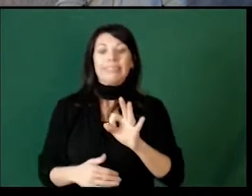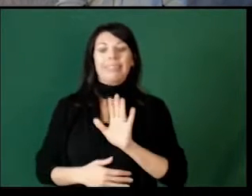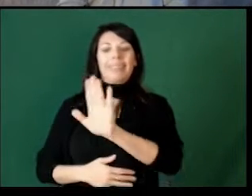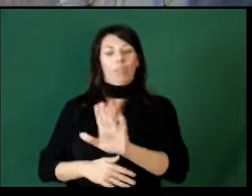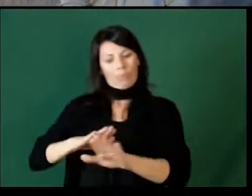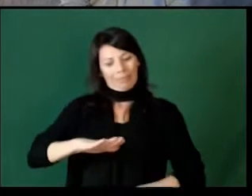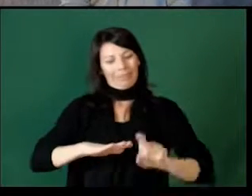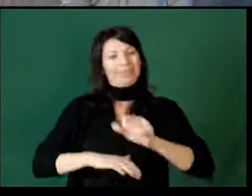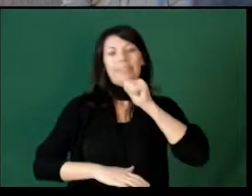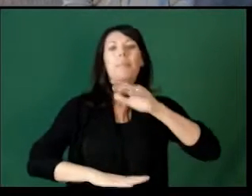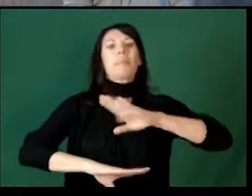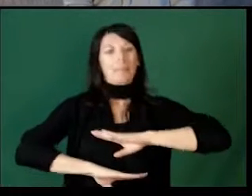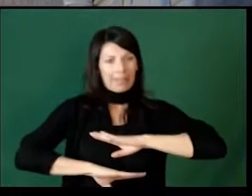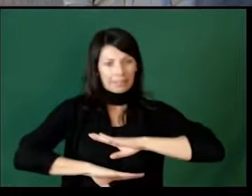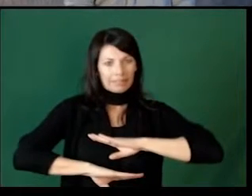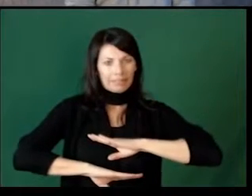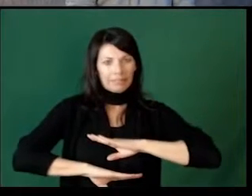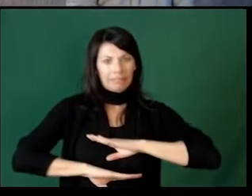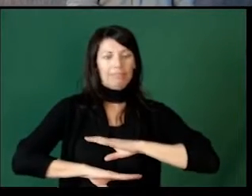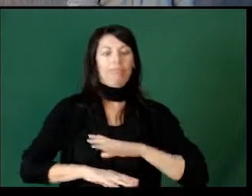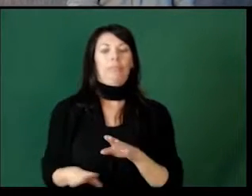when those basic needs are not met.